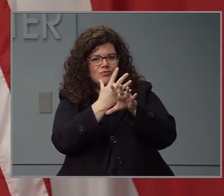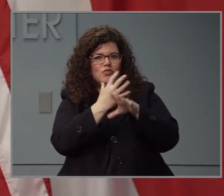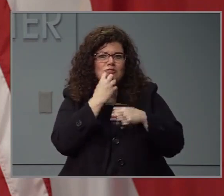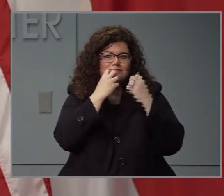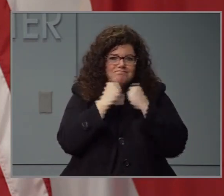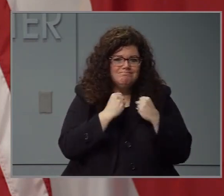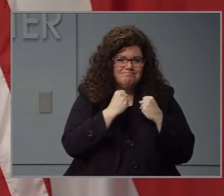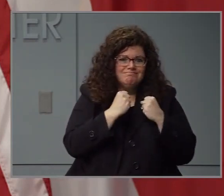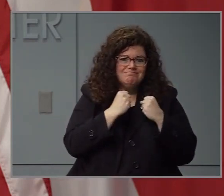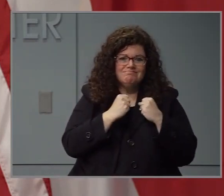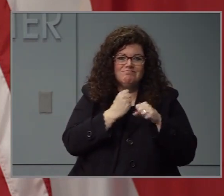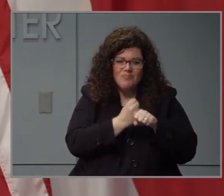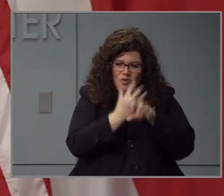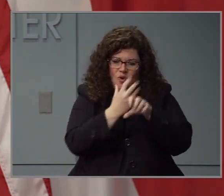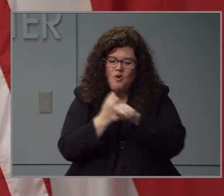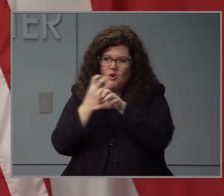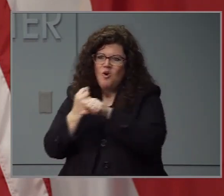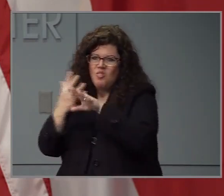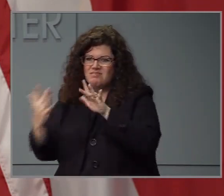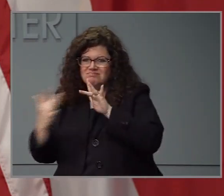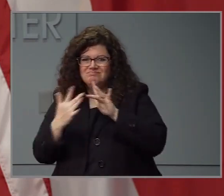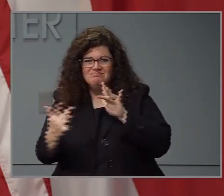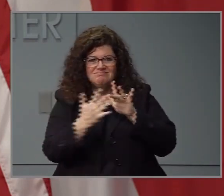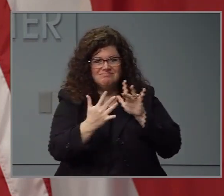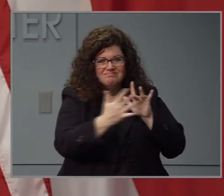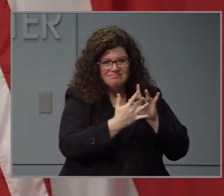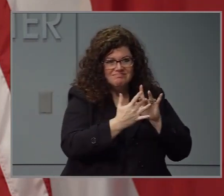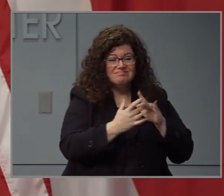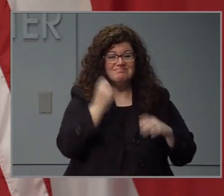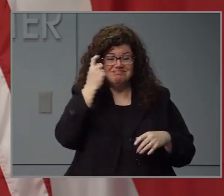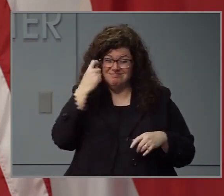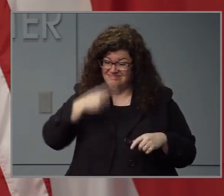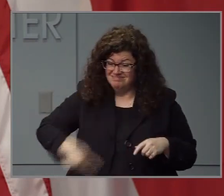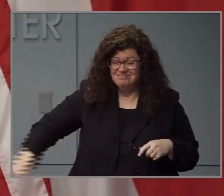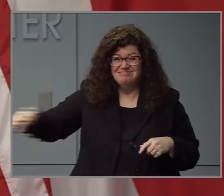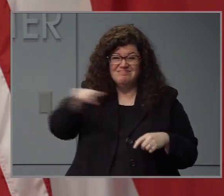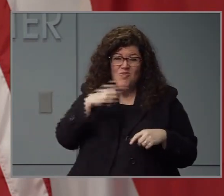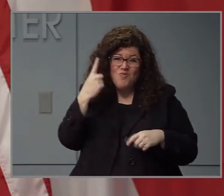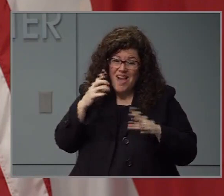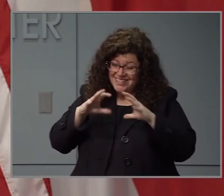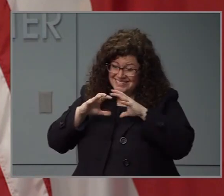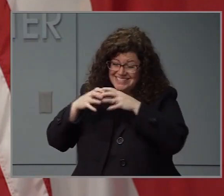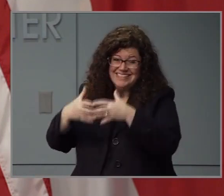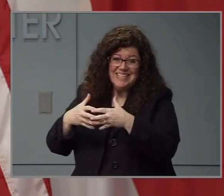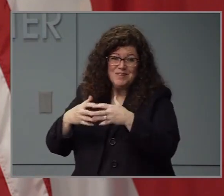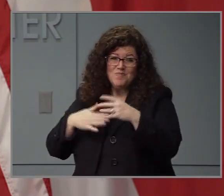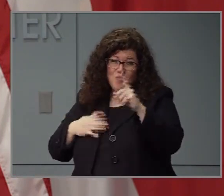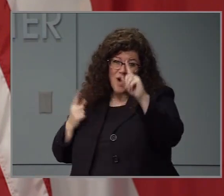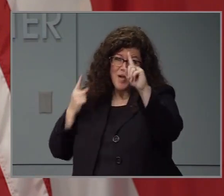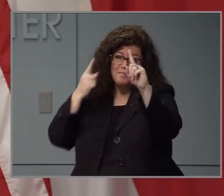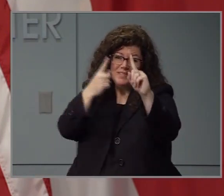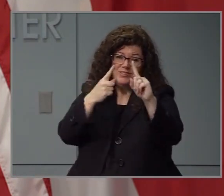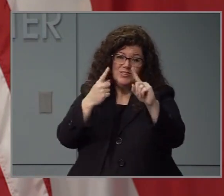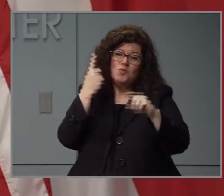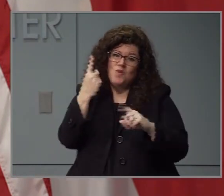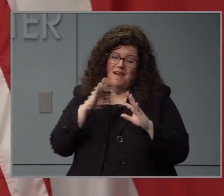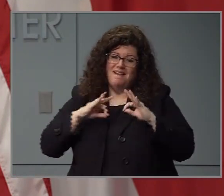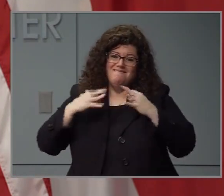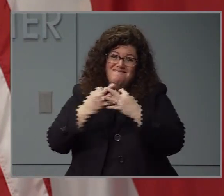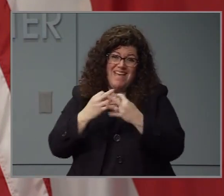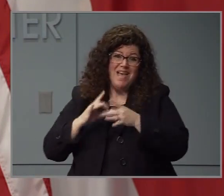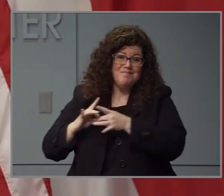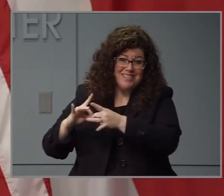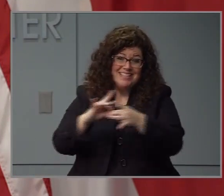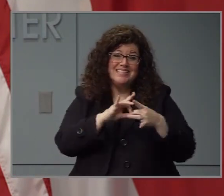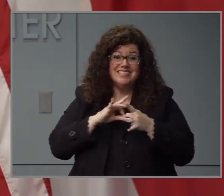help, we'll get through this together as one team, one mission, and one family. Thank you very much, and